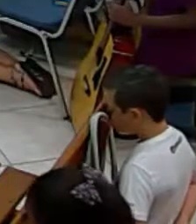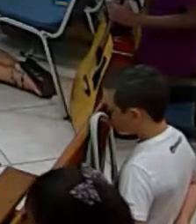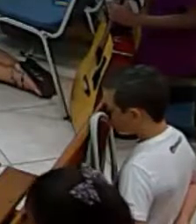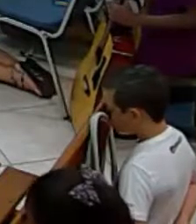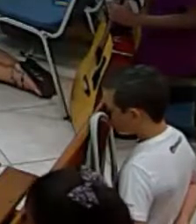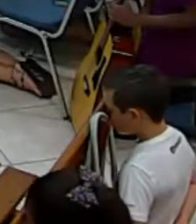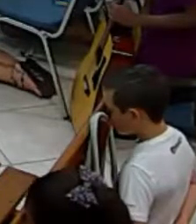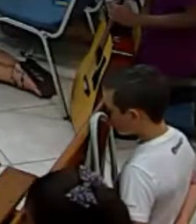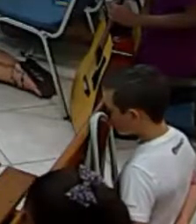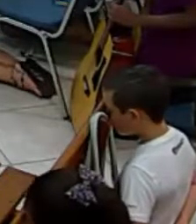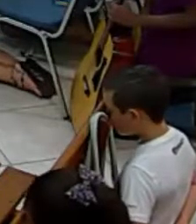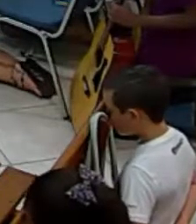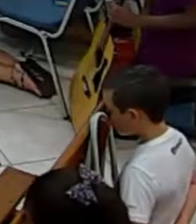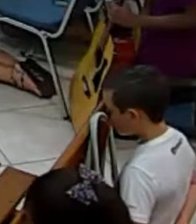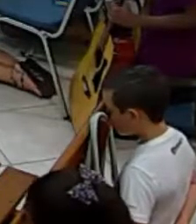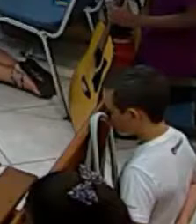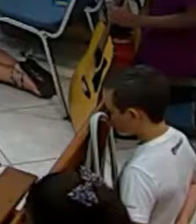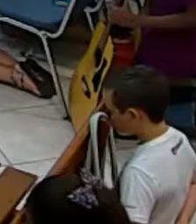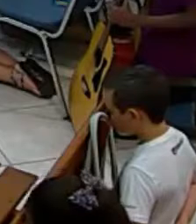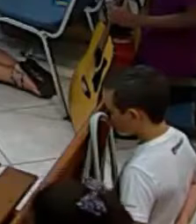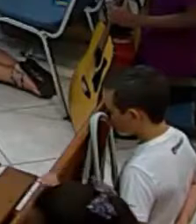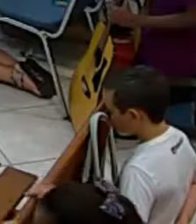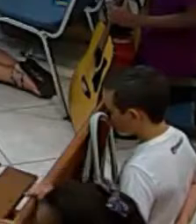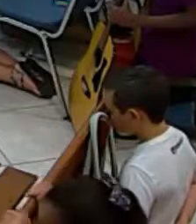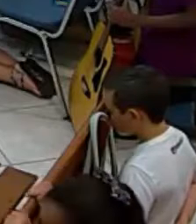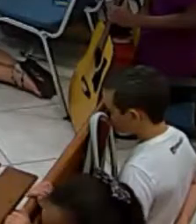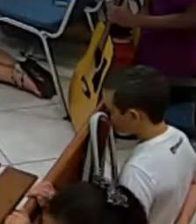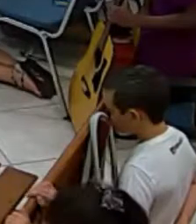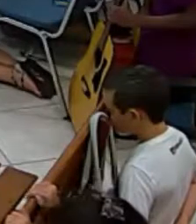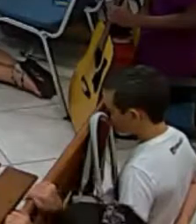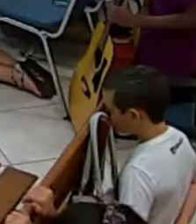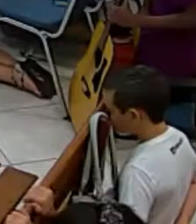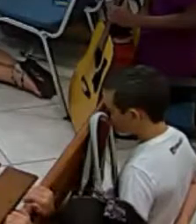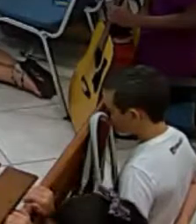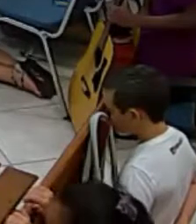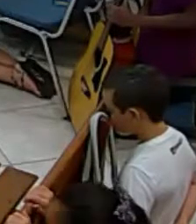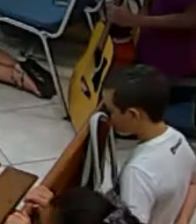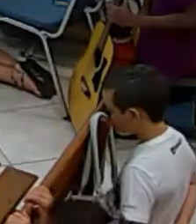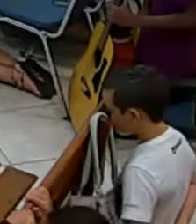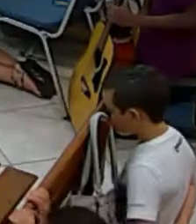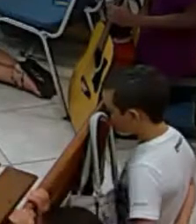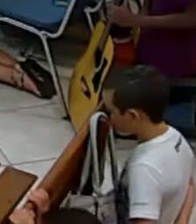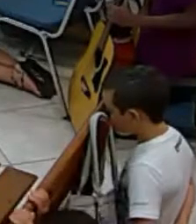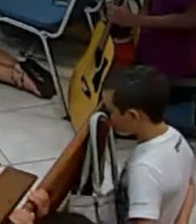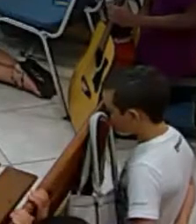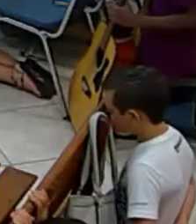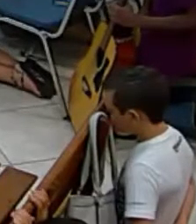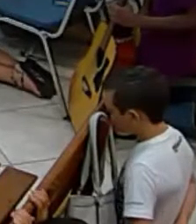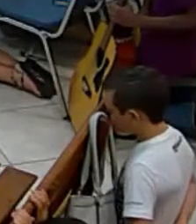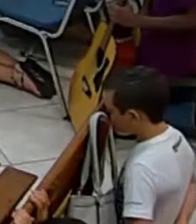Let me pour out your, we ask that you pour out your power in their lives.